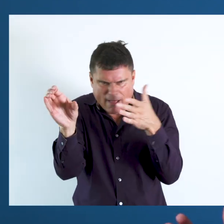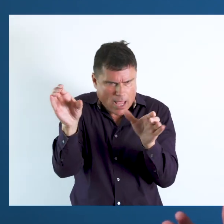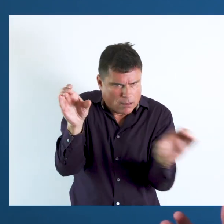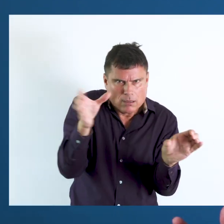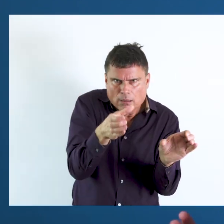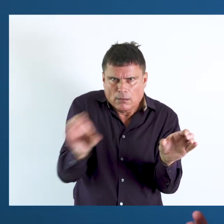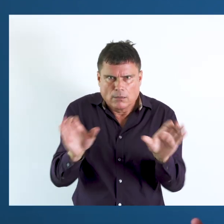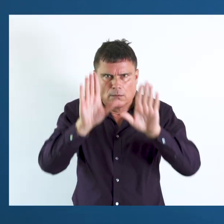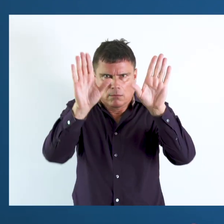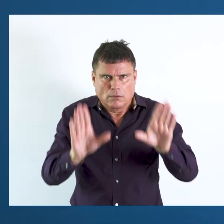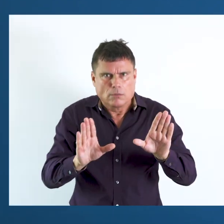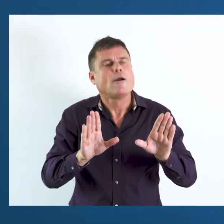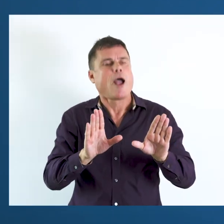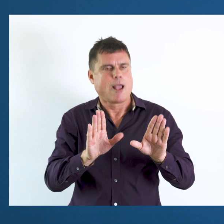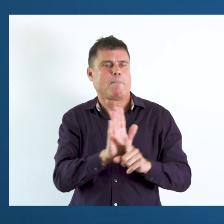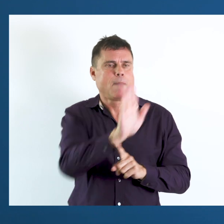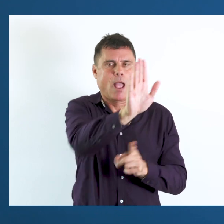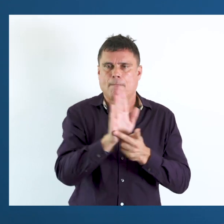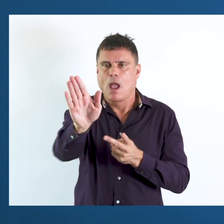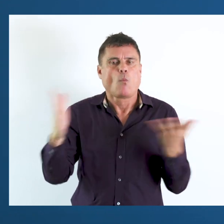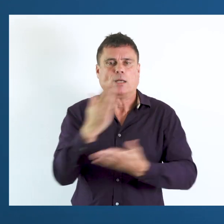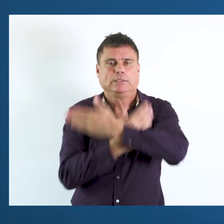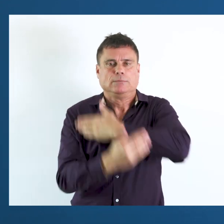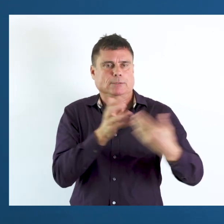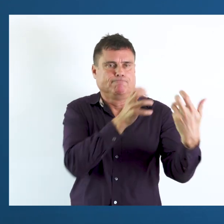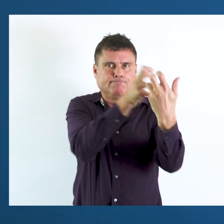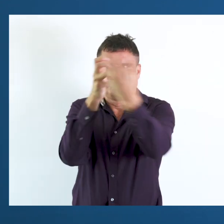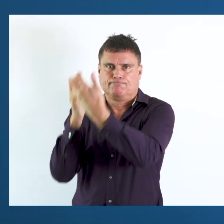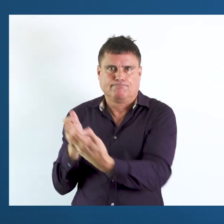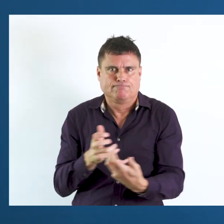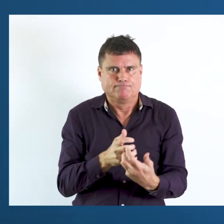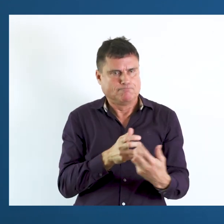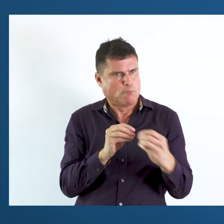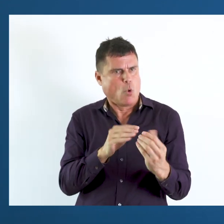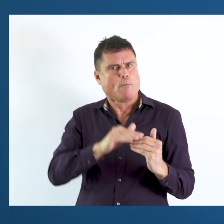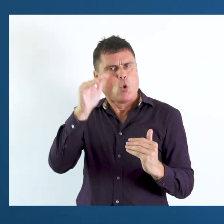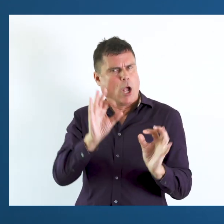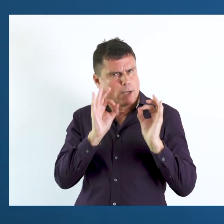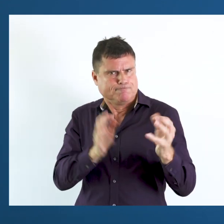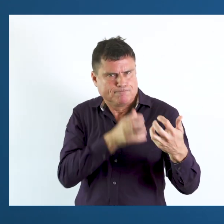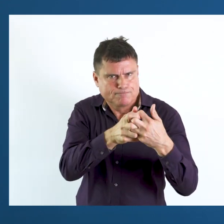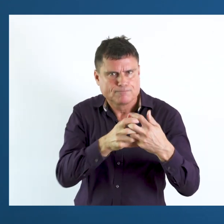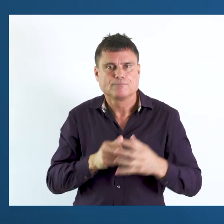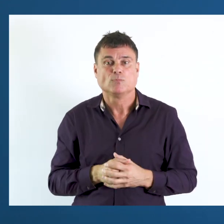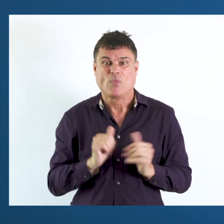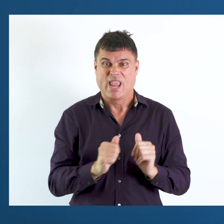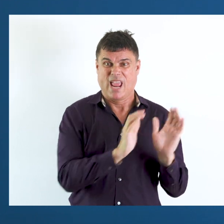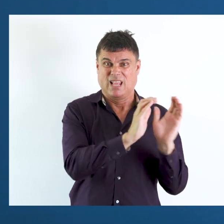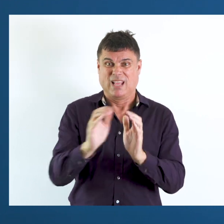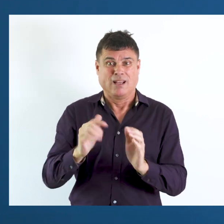of cut-offs, and I'll describe those to you, that can be used to create disability identifiers.